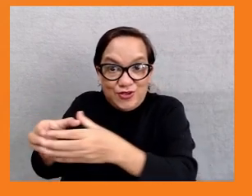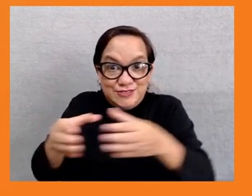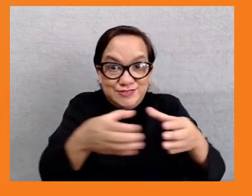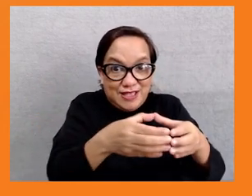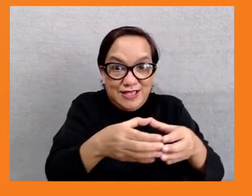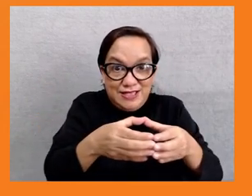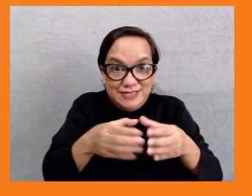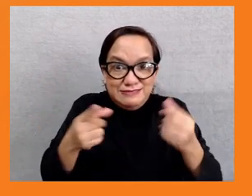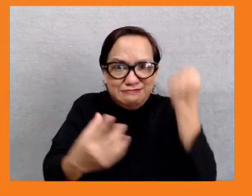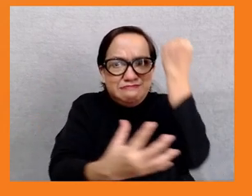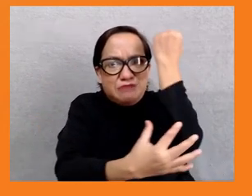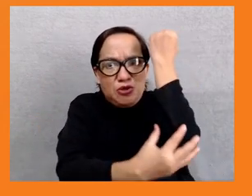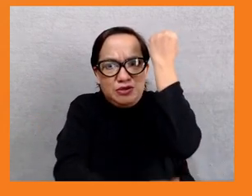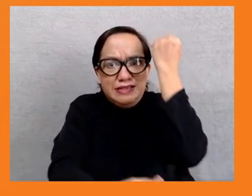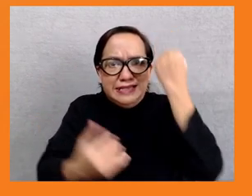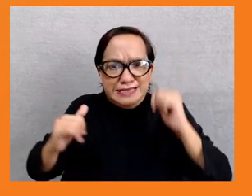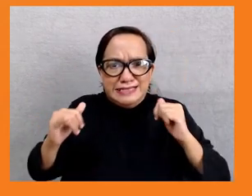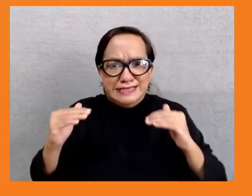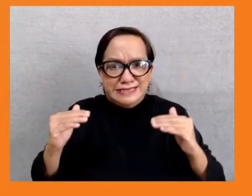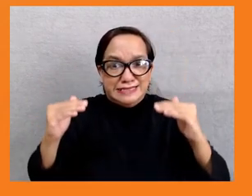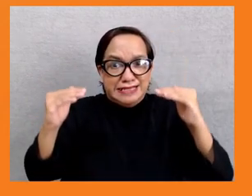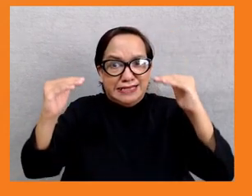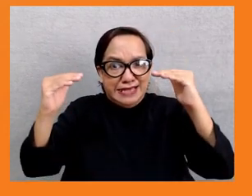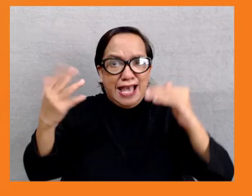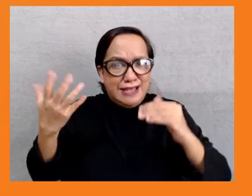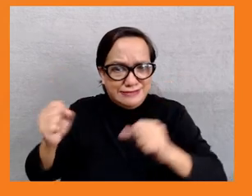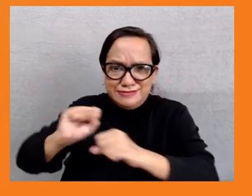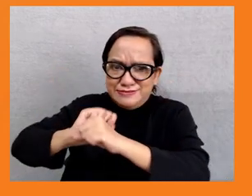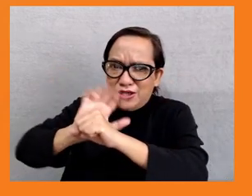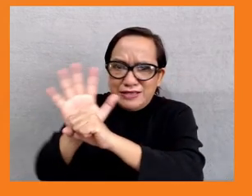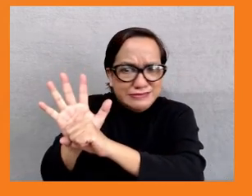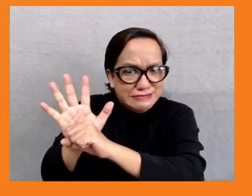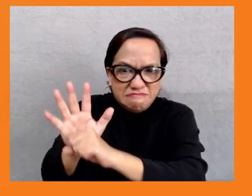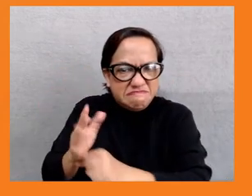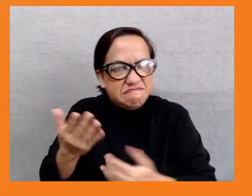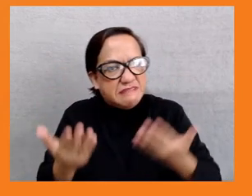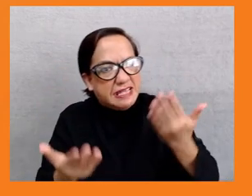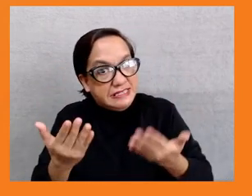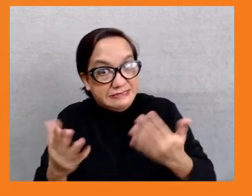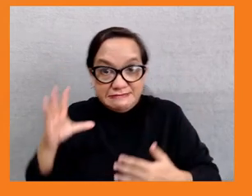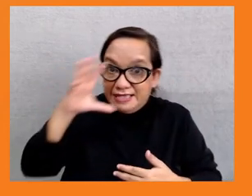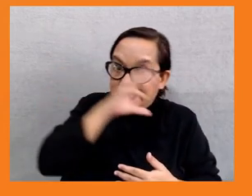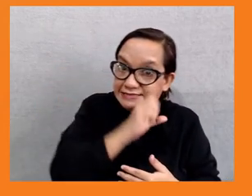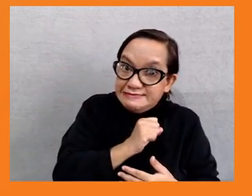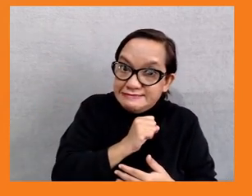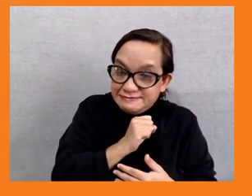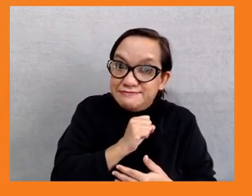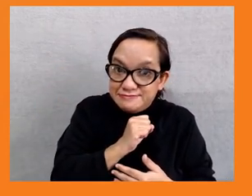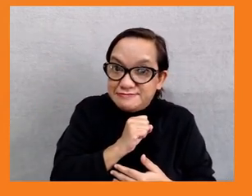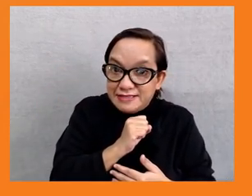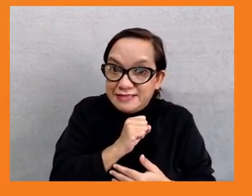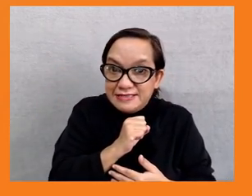this is the COVID pandemic. And we estimated that the pandemic set back the progress against poverty by two years,